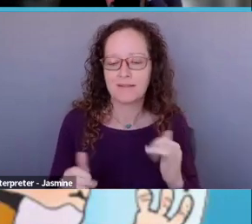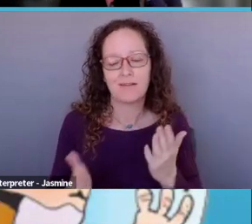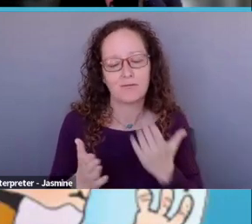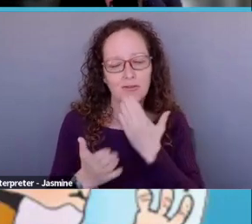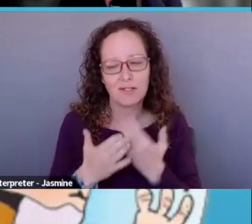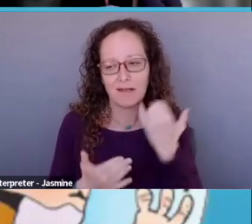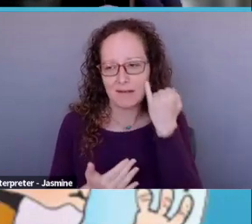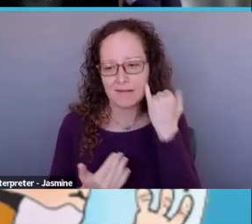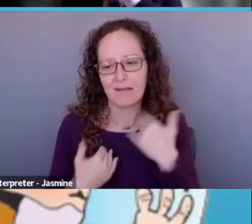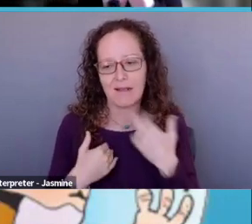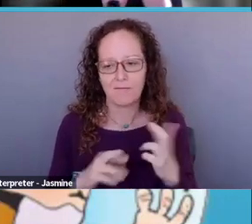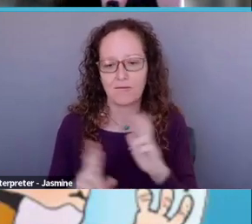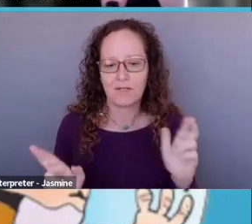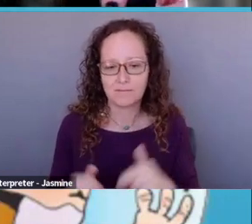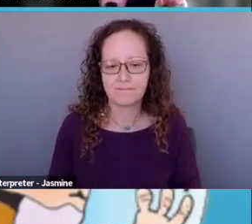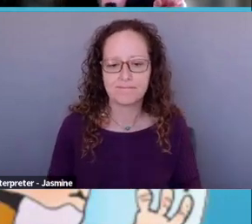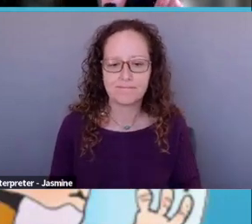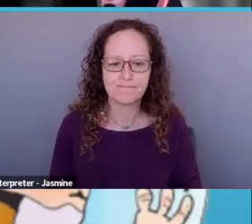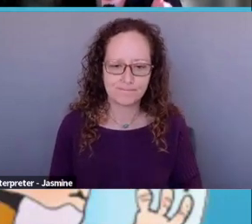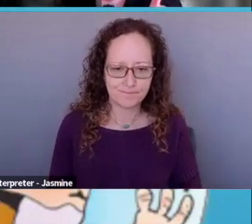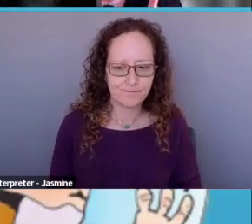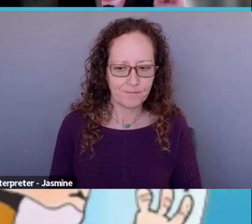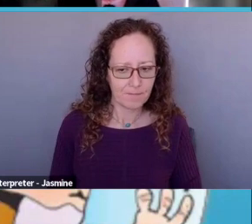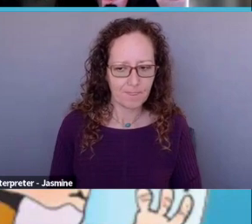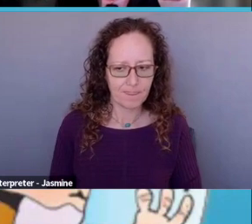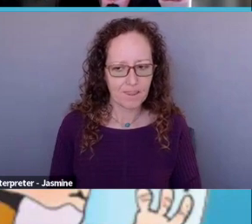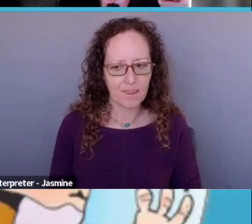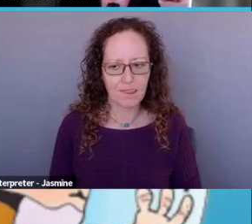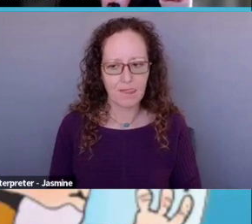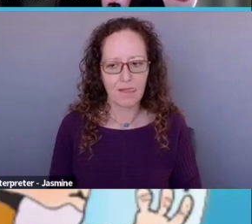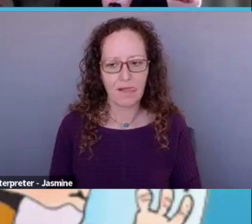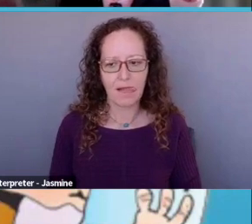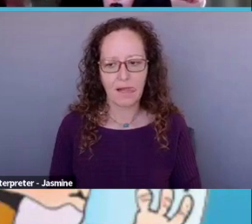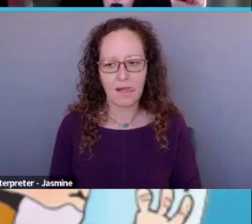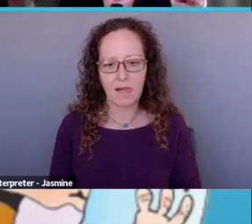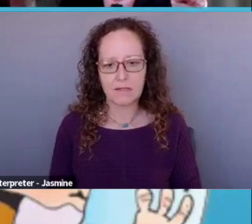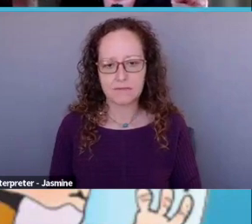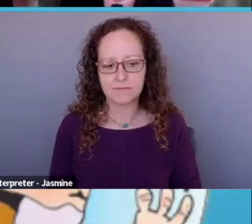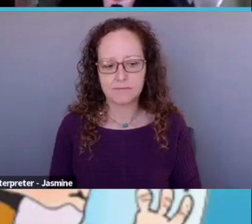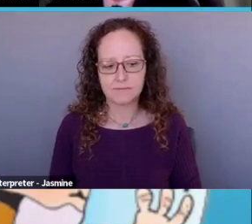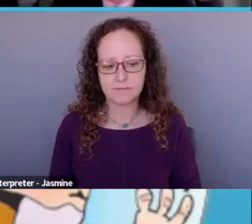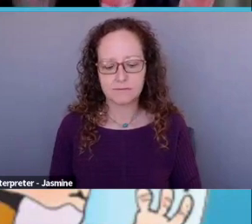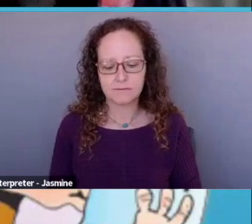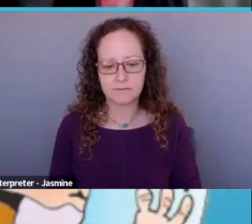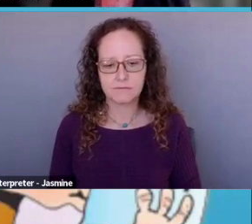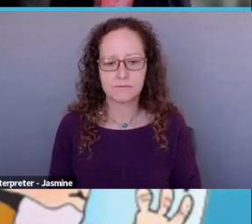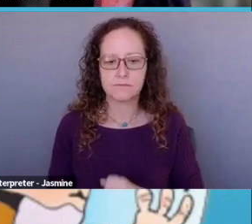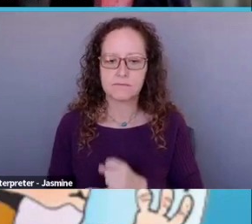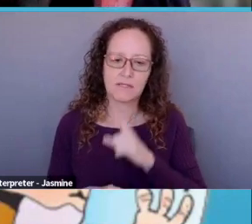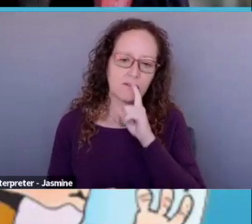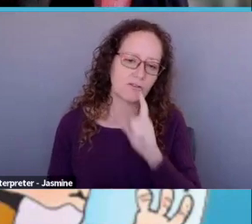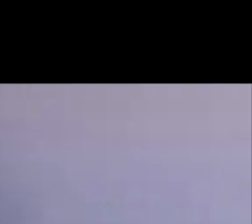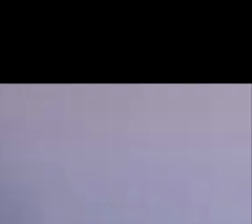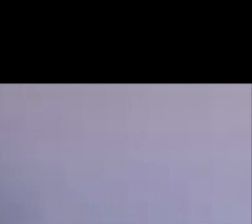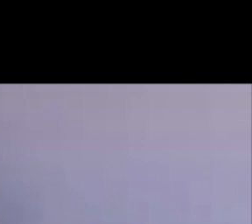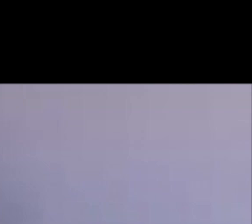make sure that have a condensed version of